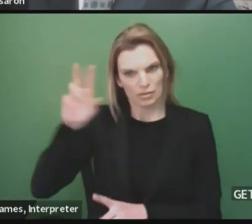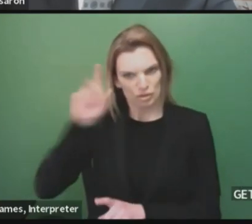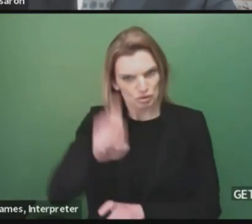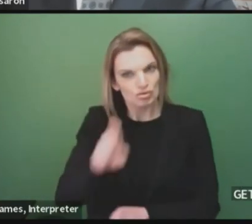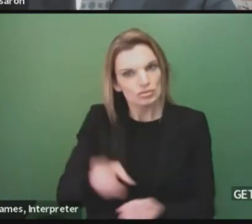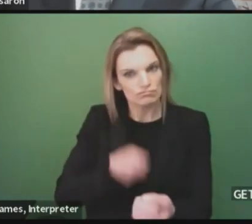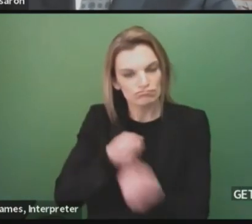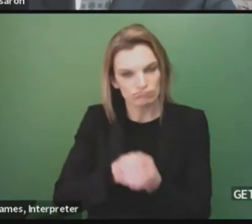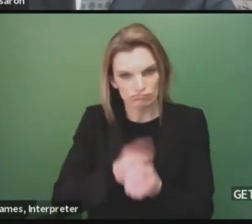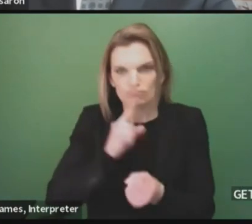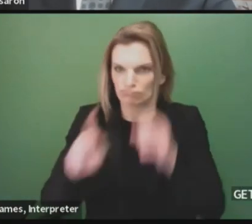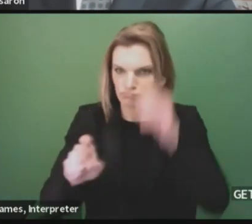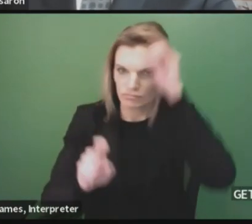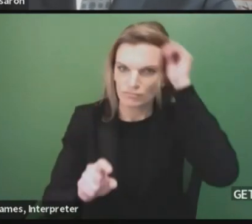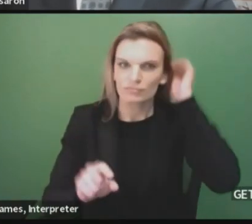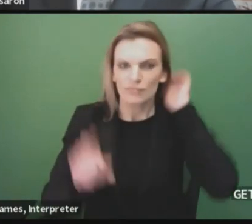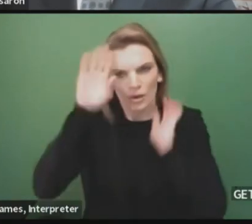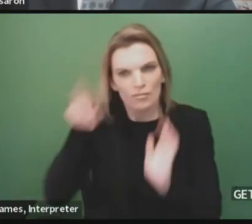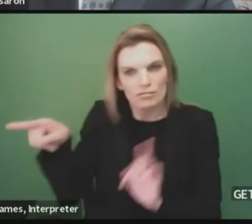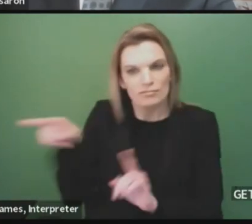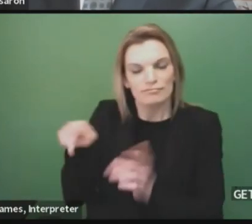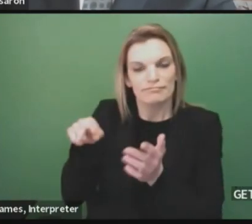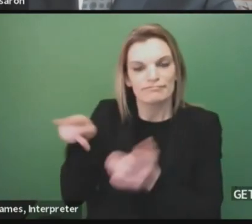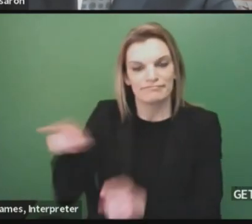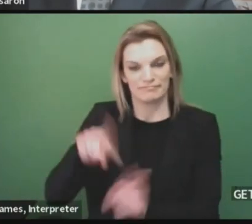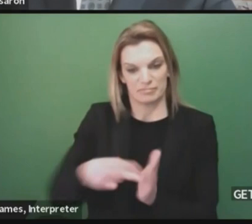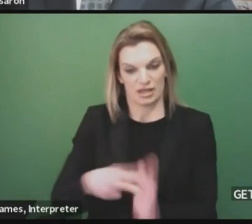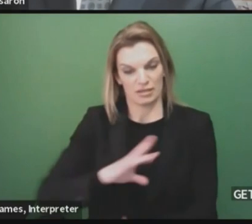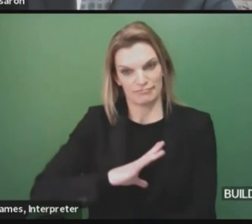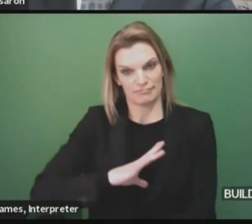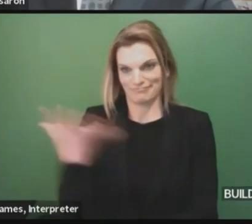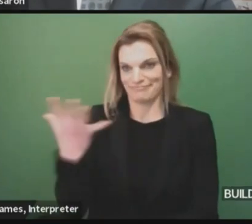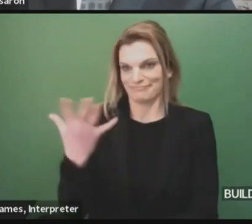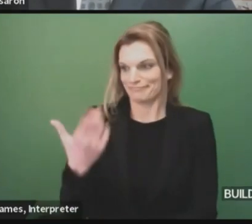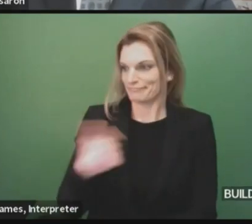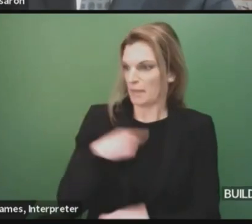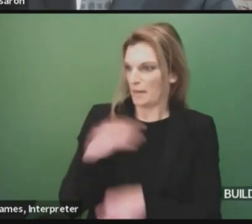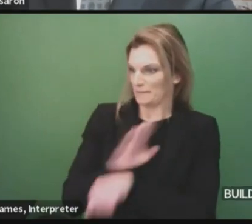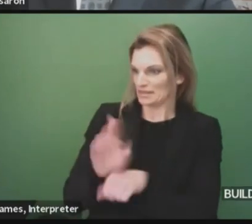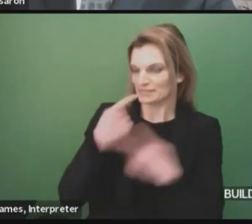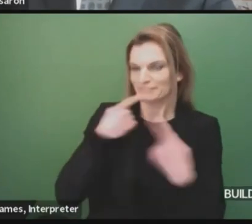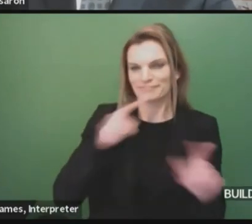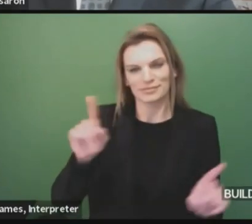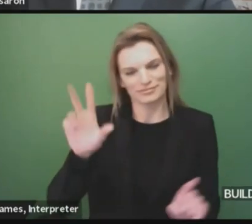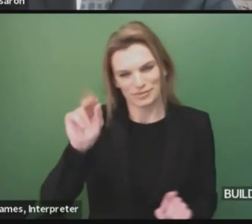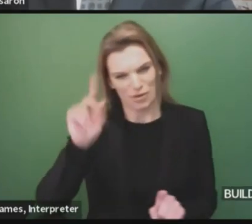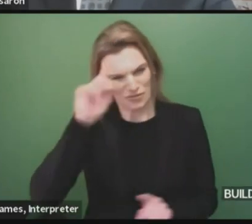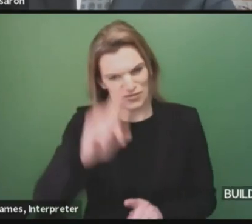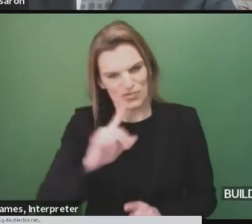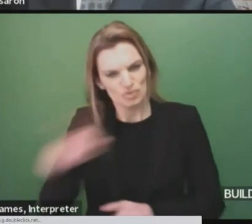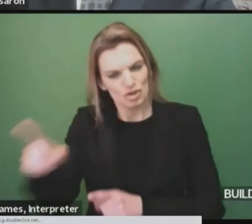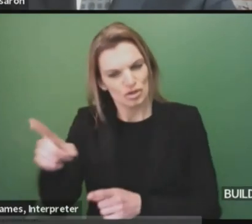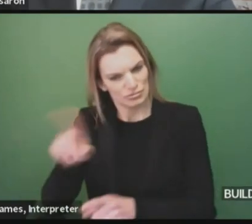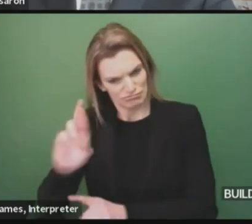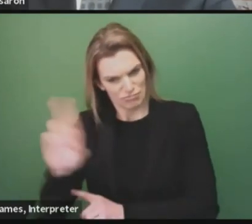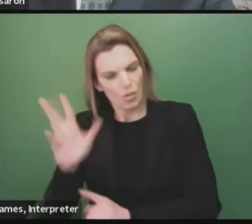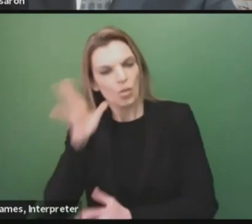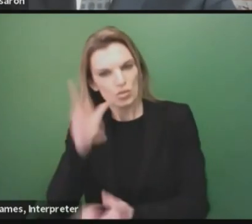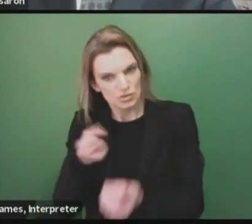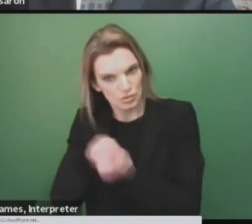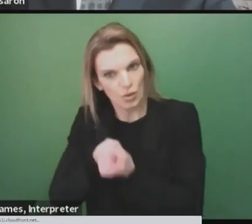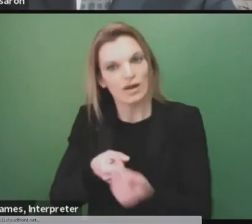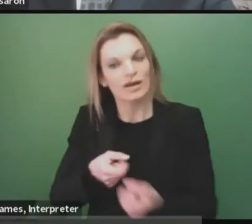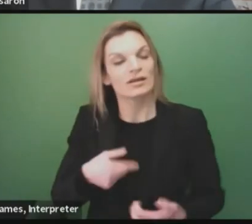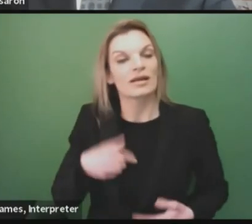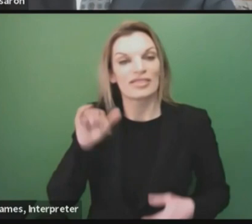Republican legislature wouldn't stand in the way of aid for businesses that are struggling right now. That's what this COVID recovery